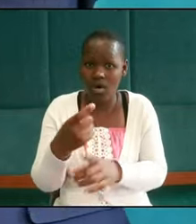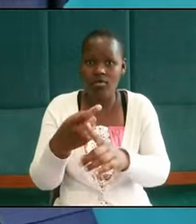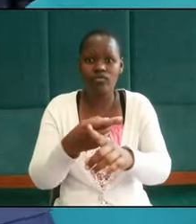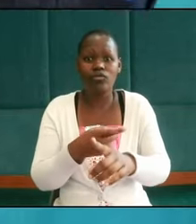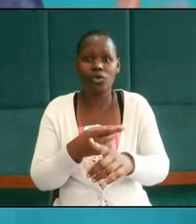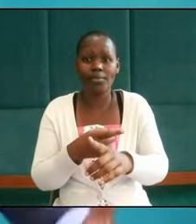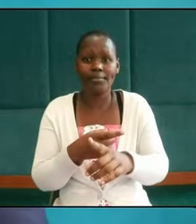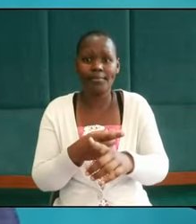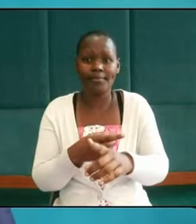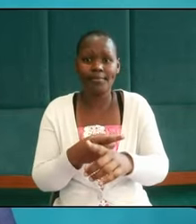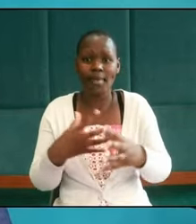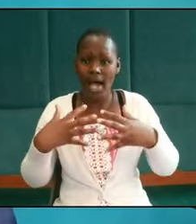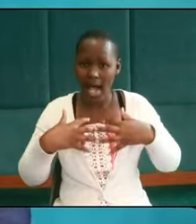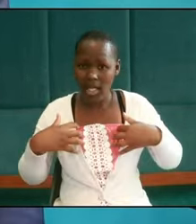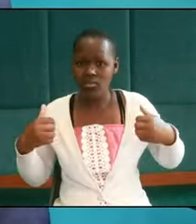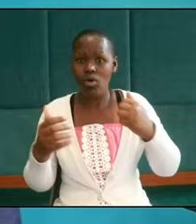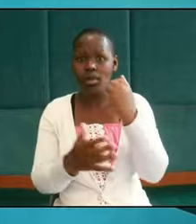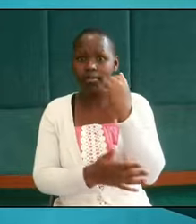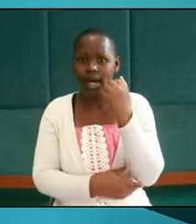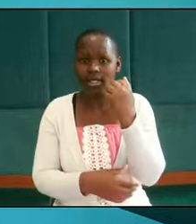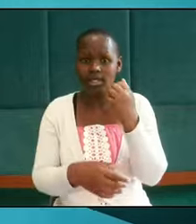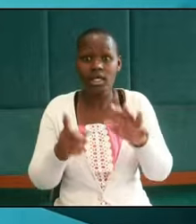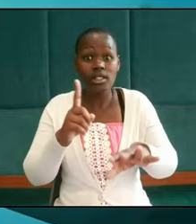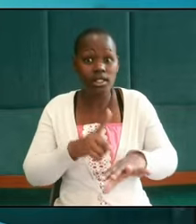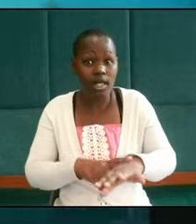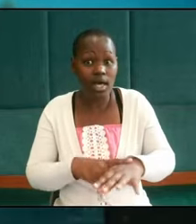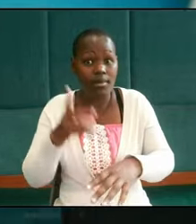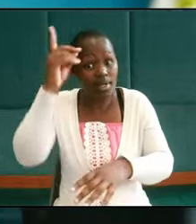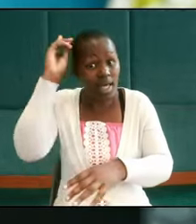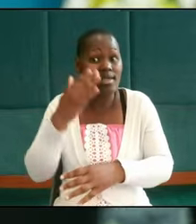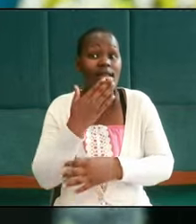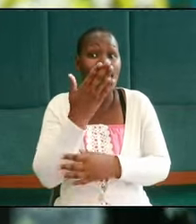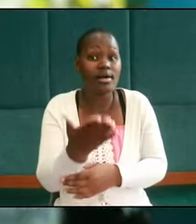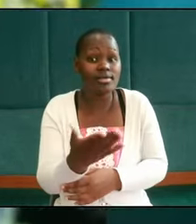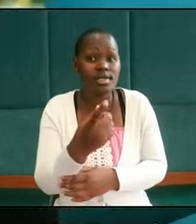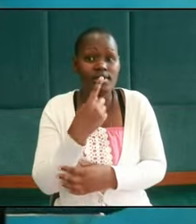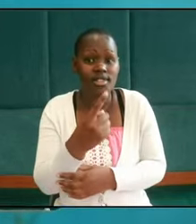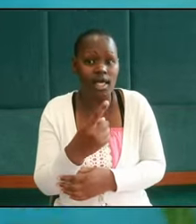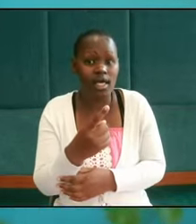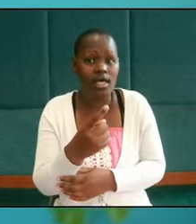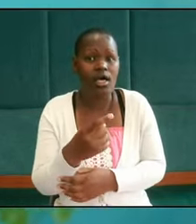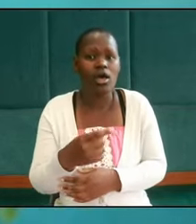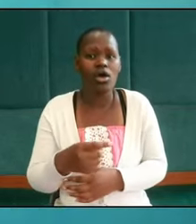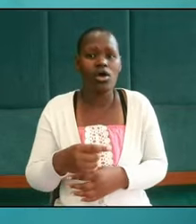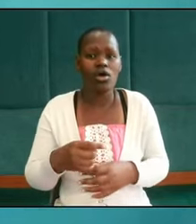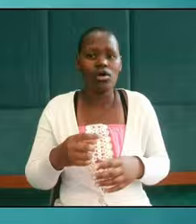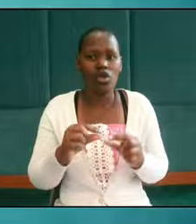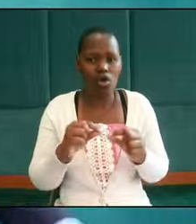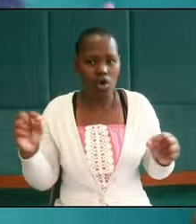ravenous beast and when Daniel answered and said long live the king